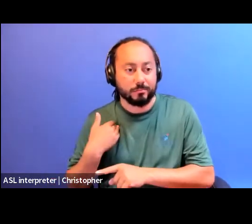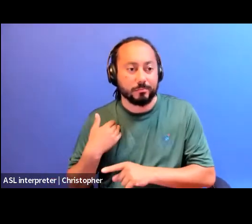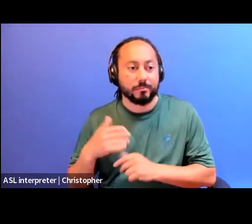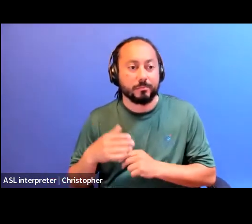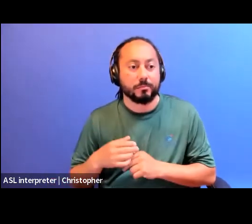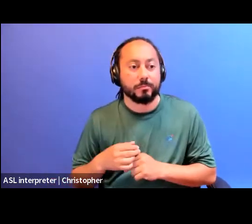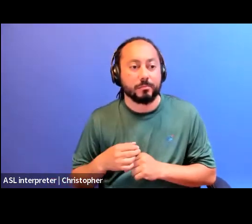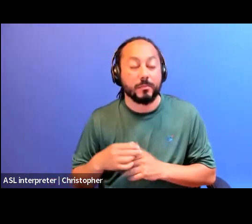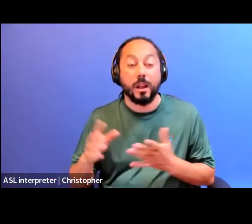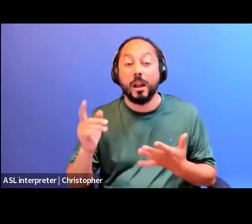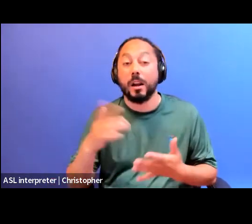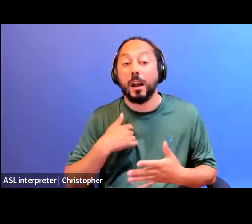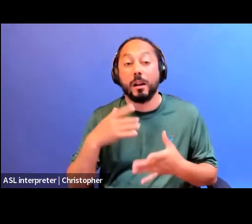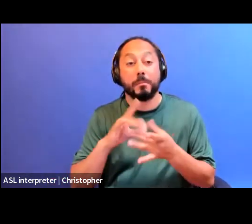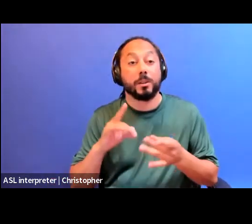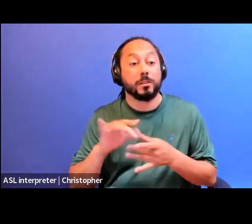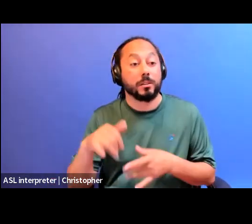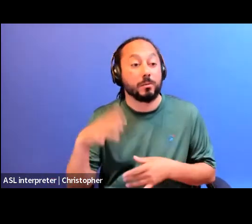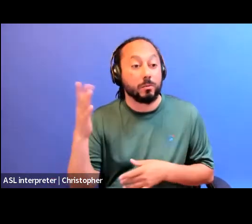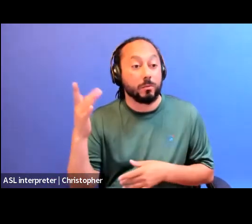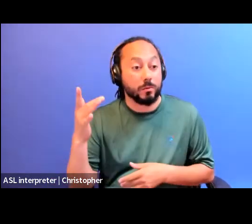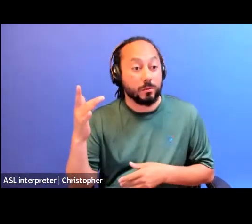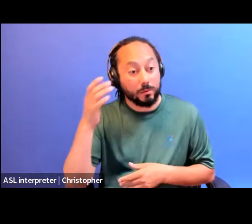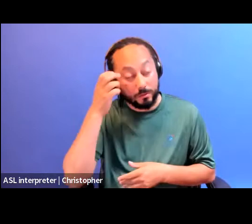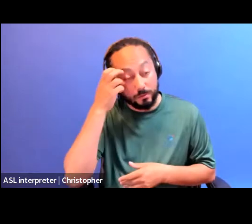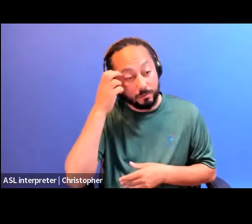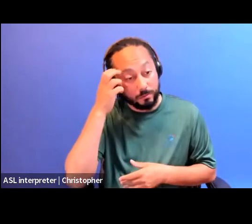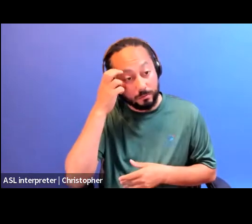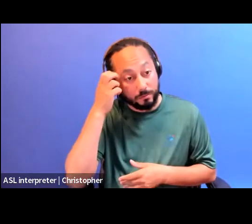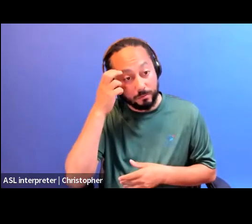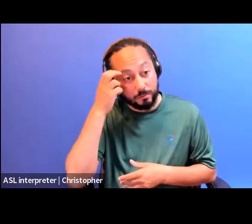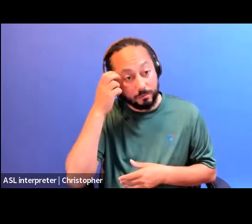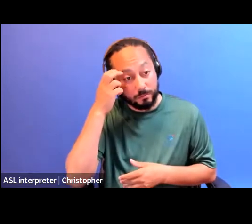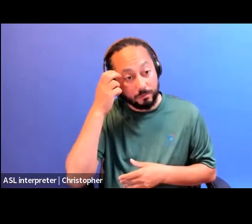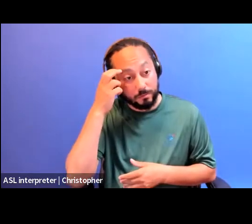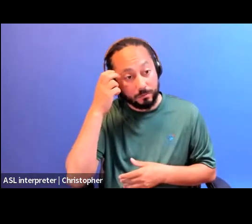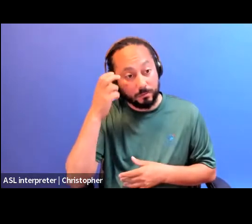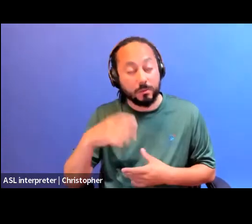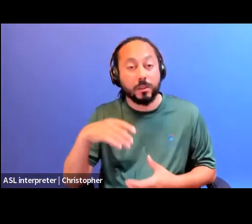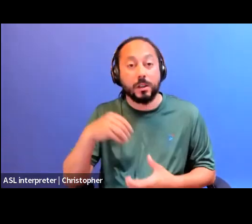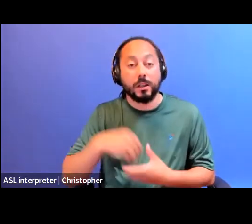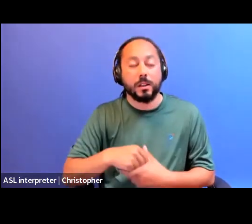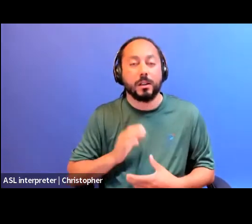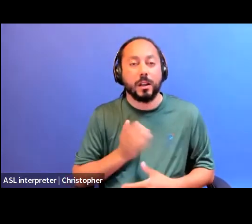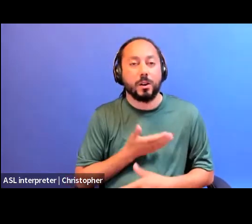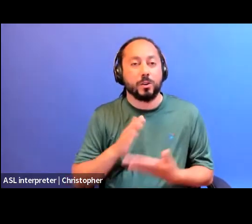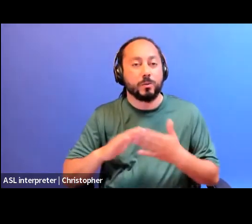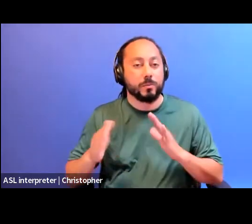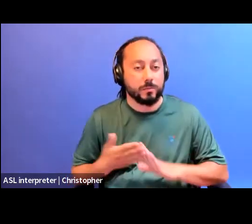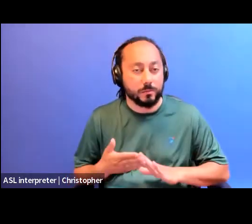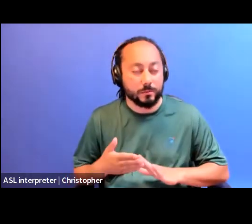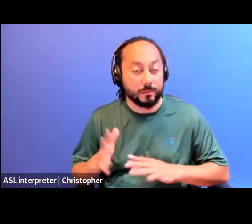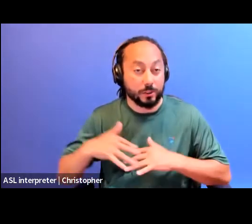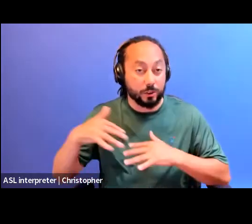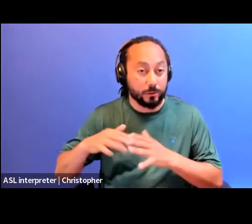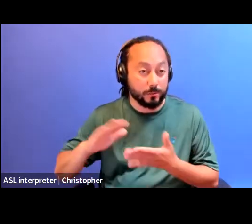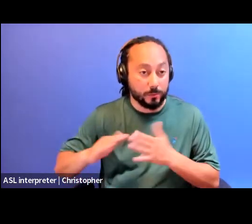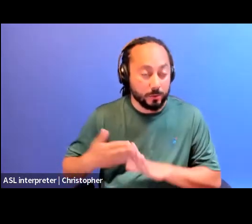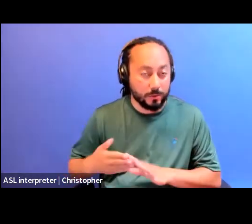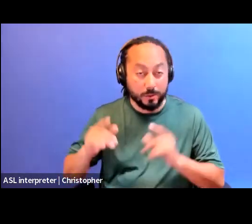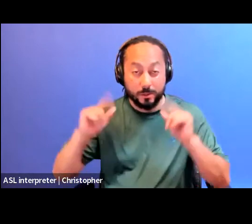it's, it's not a surprise within our own communities, Indigenous communities.